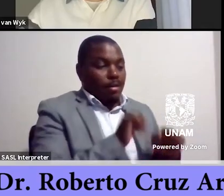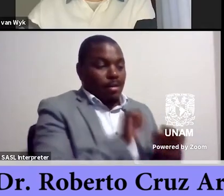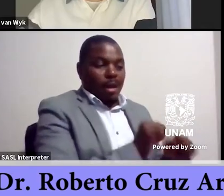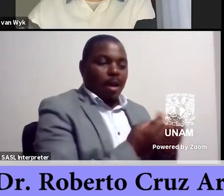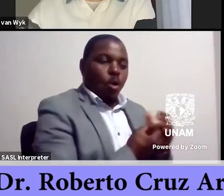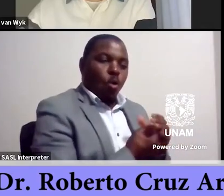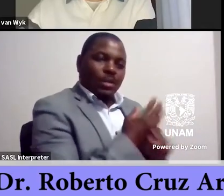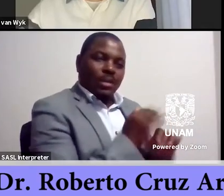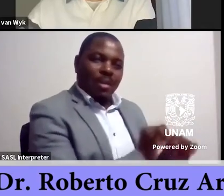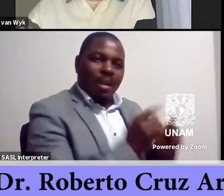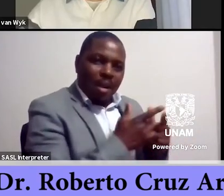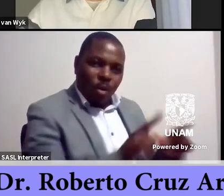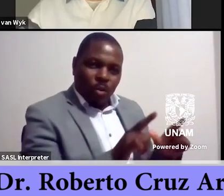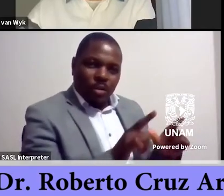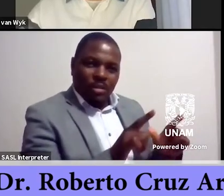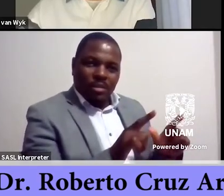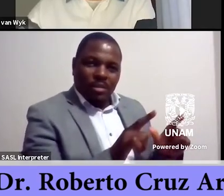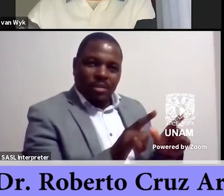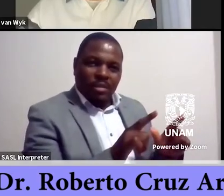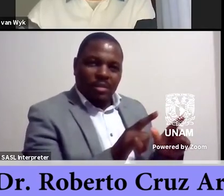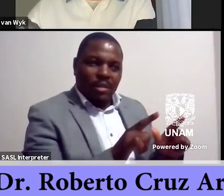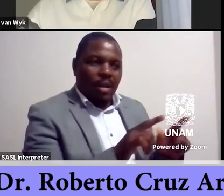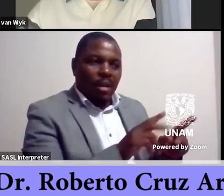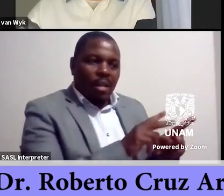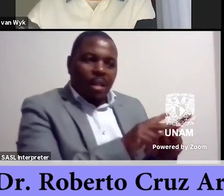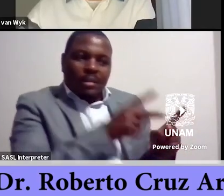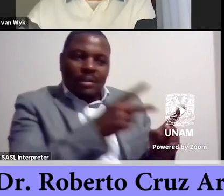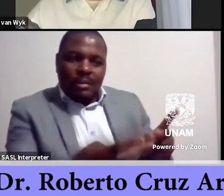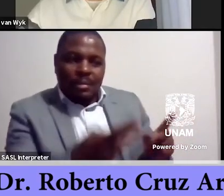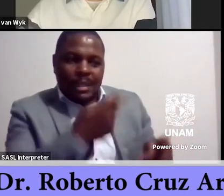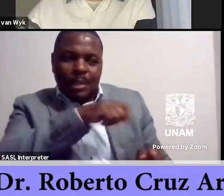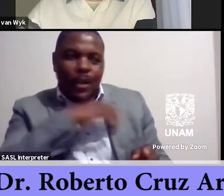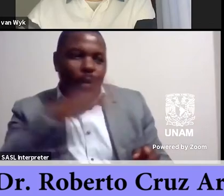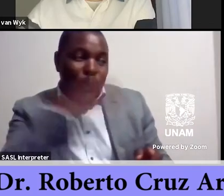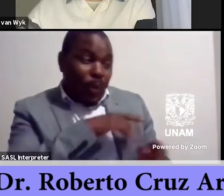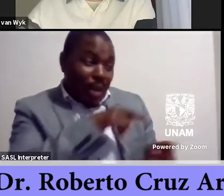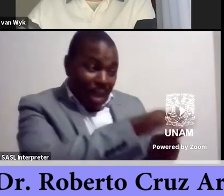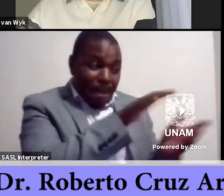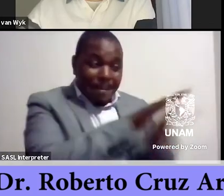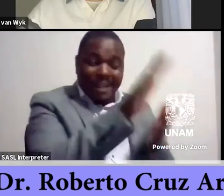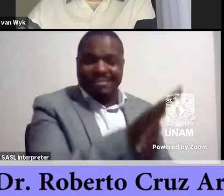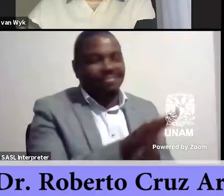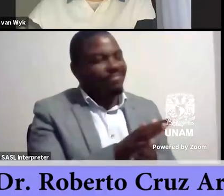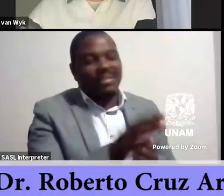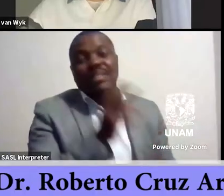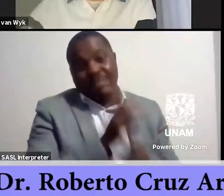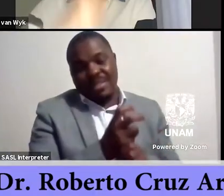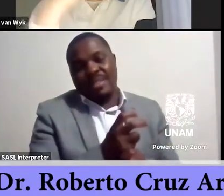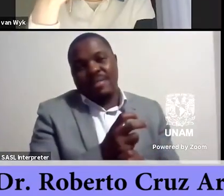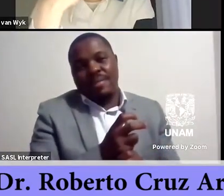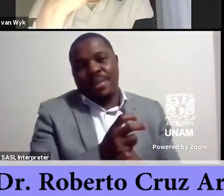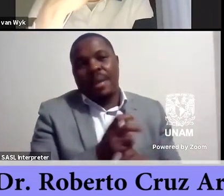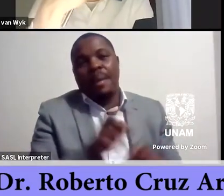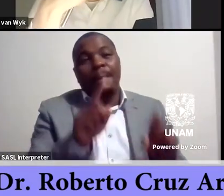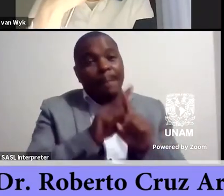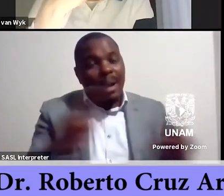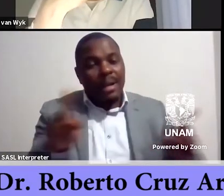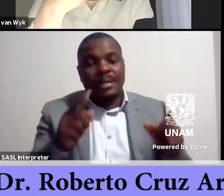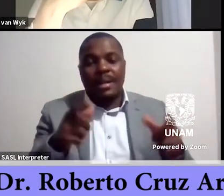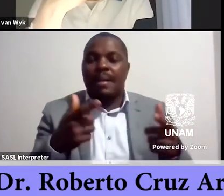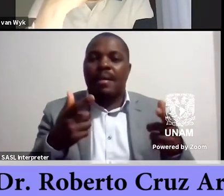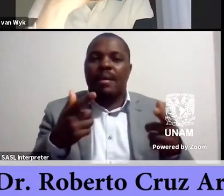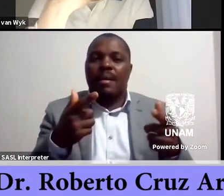that is not translated into spanish because the main of the main of the readers